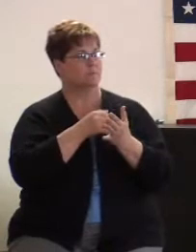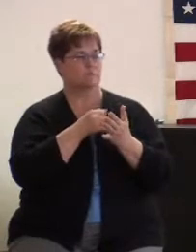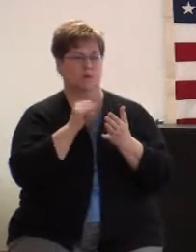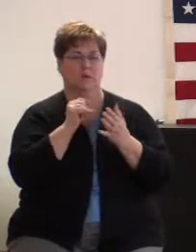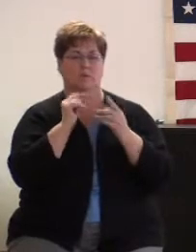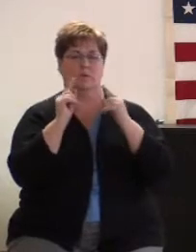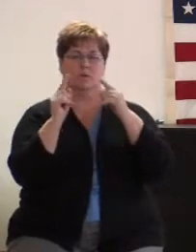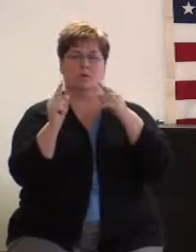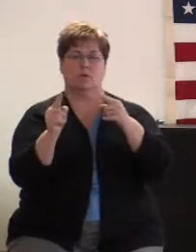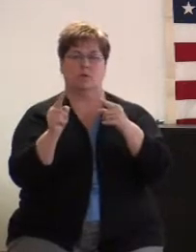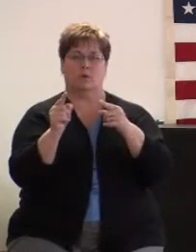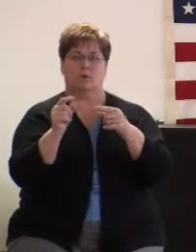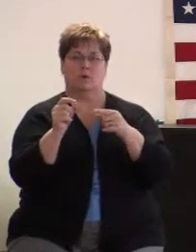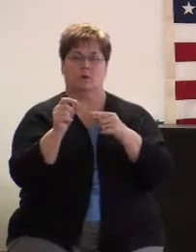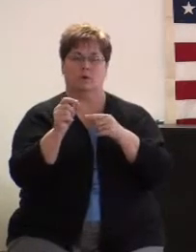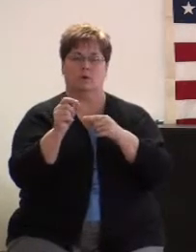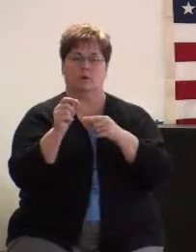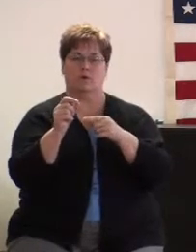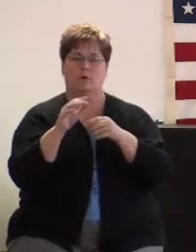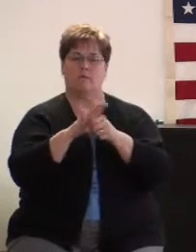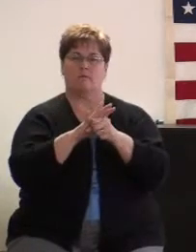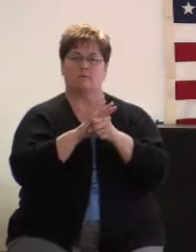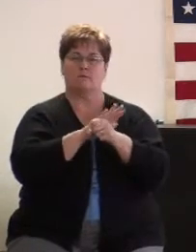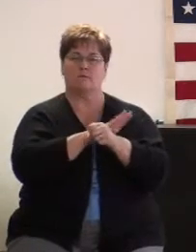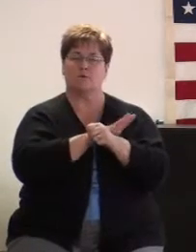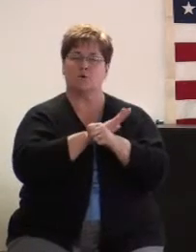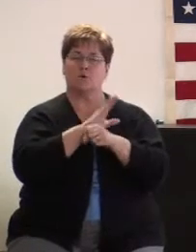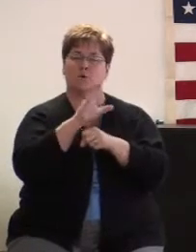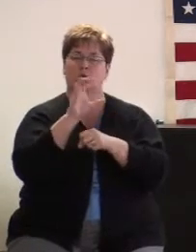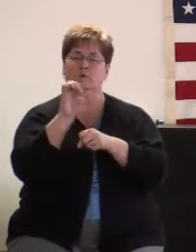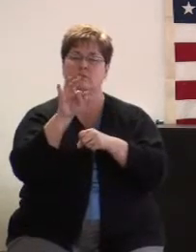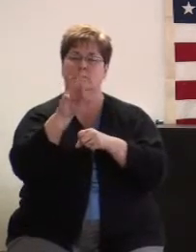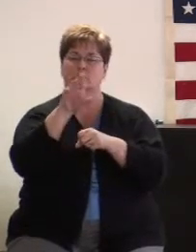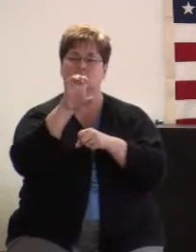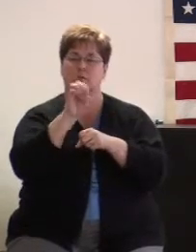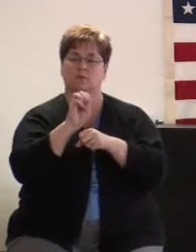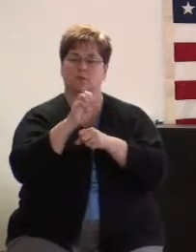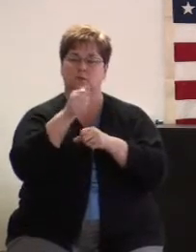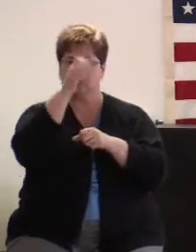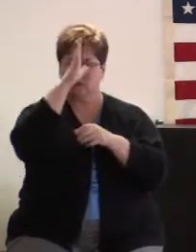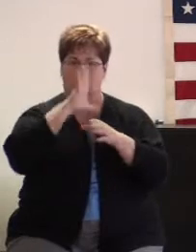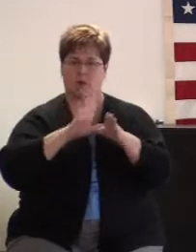and I'm going full force as God opens doors